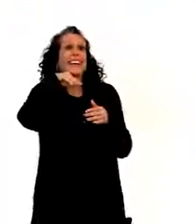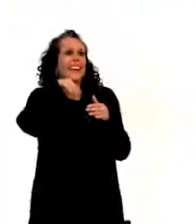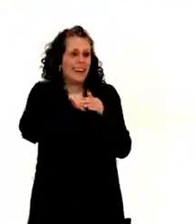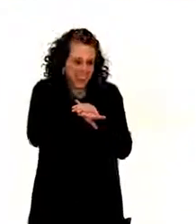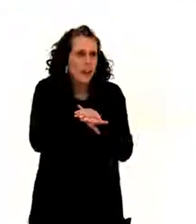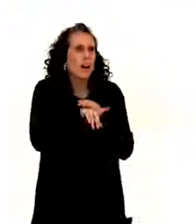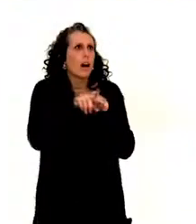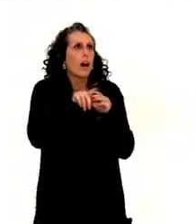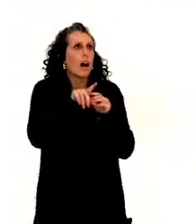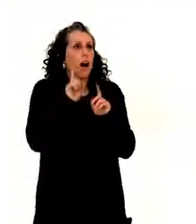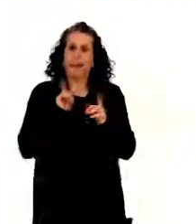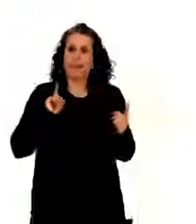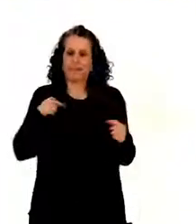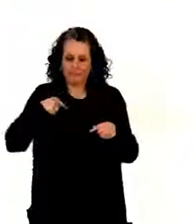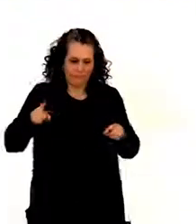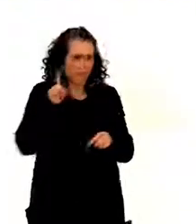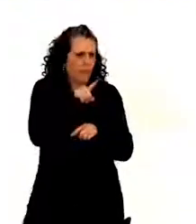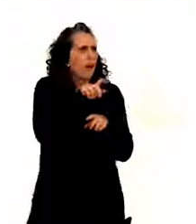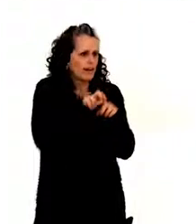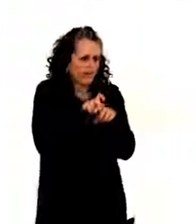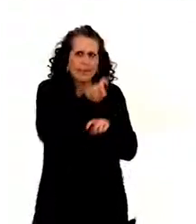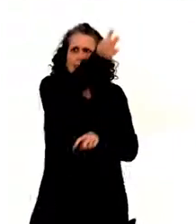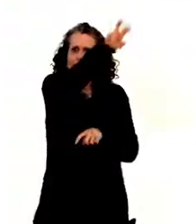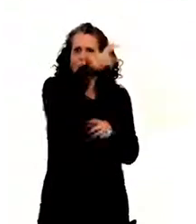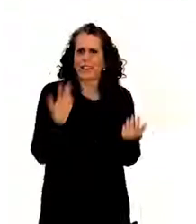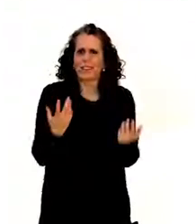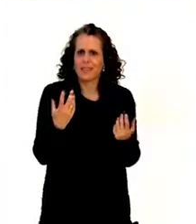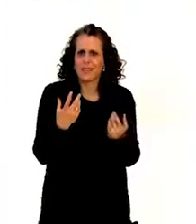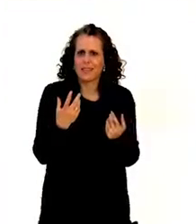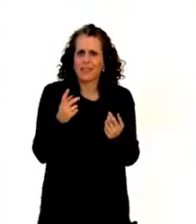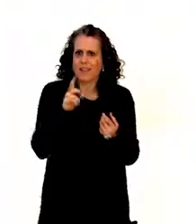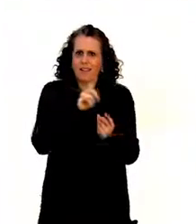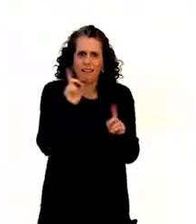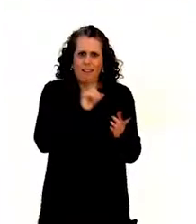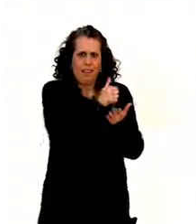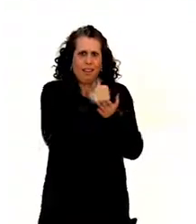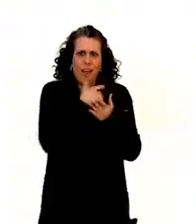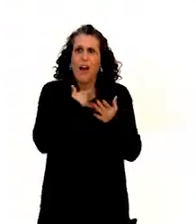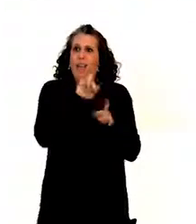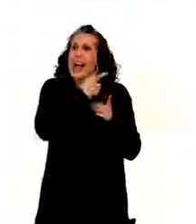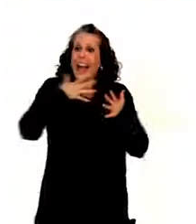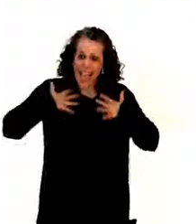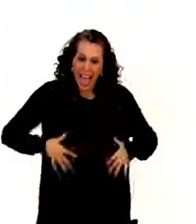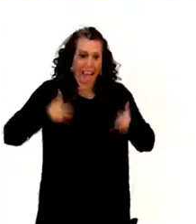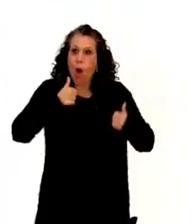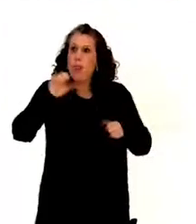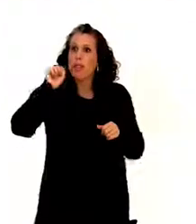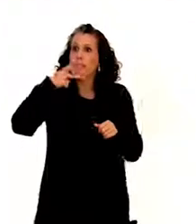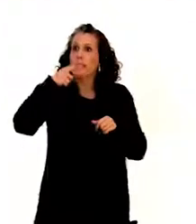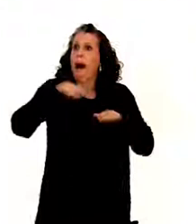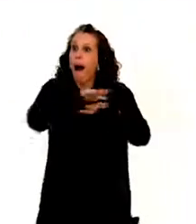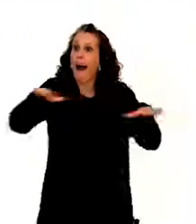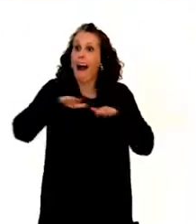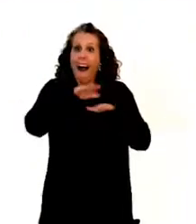stairs. And it is supposed, even if you're not a person with disability, you send somebody who had accident and broke his